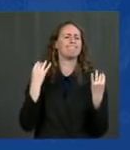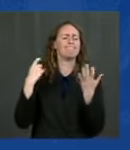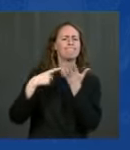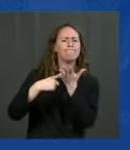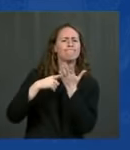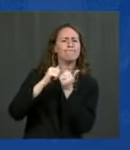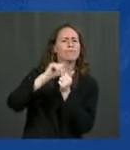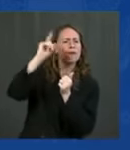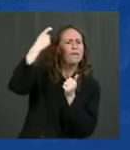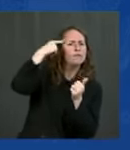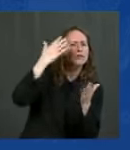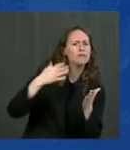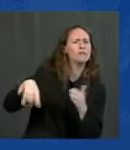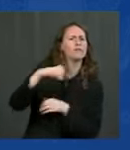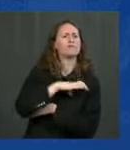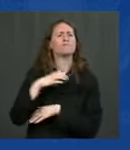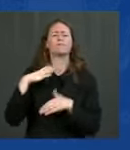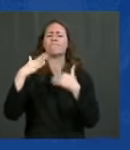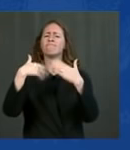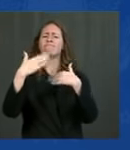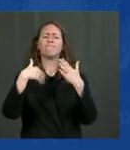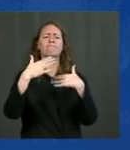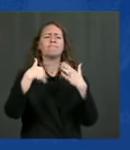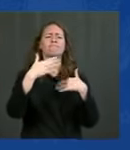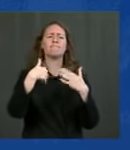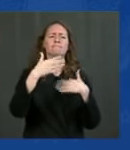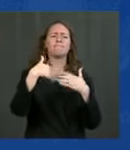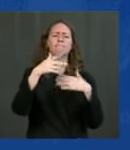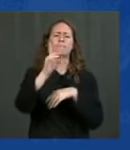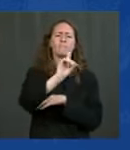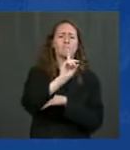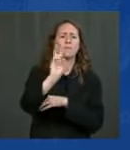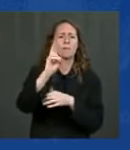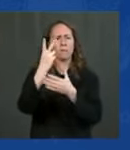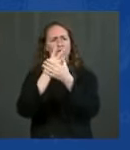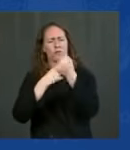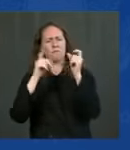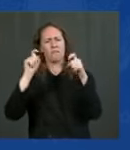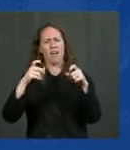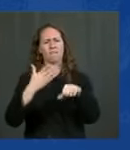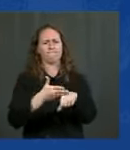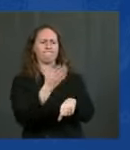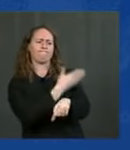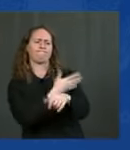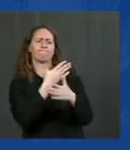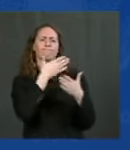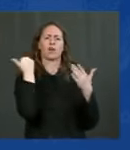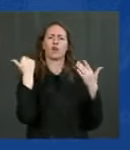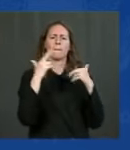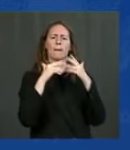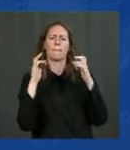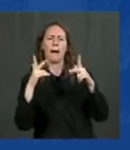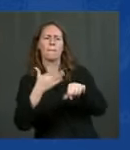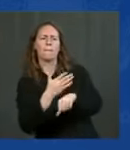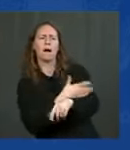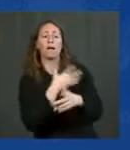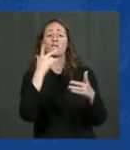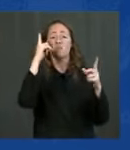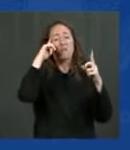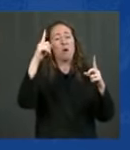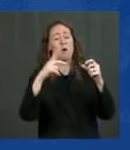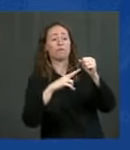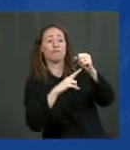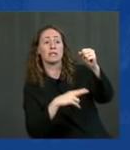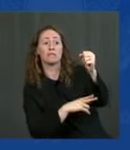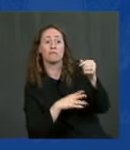both parties on my build back better plan that will modernize our roads our bridges our water system